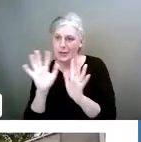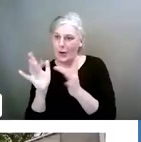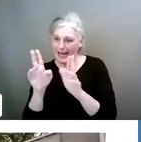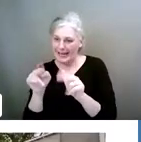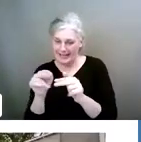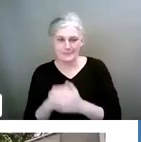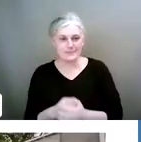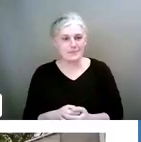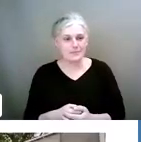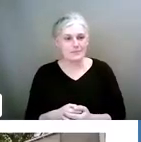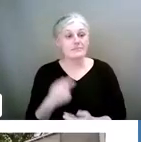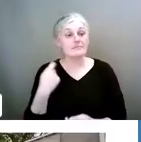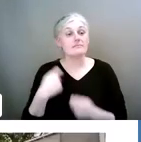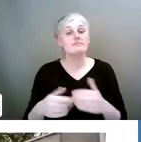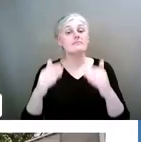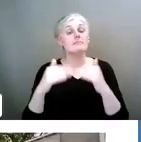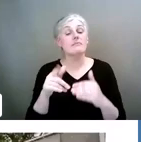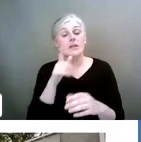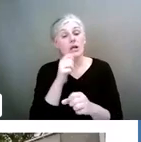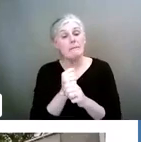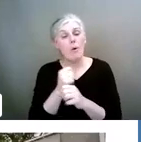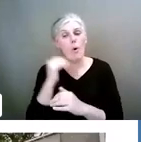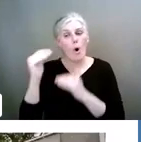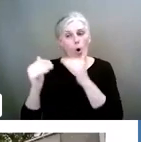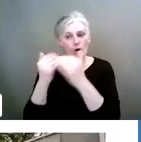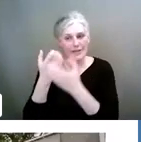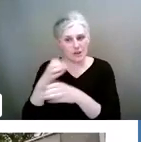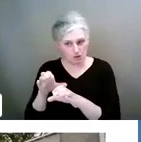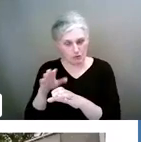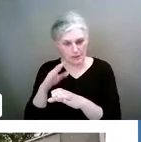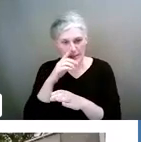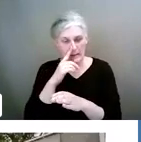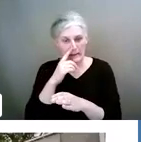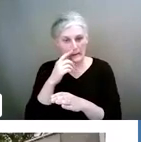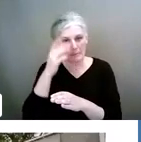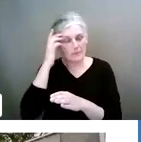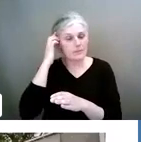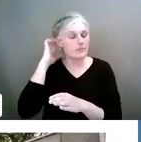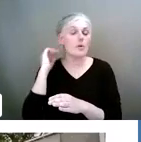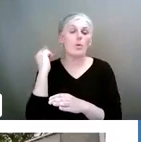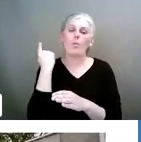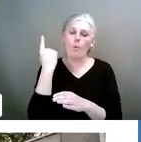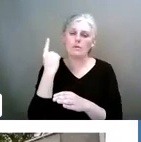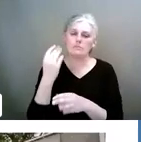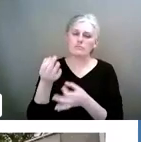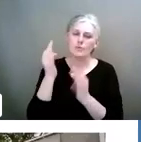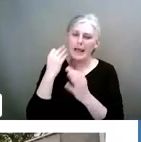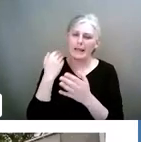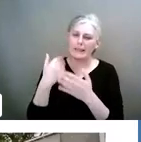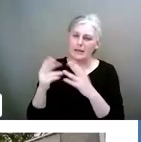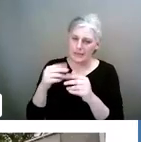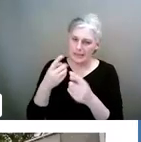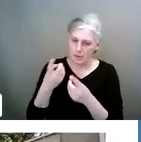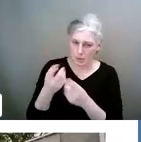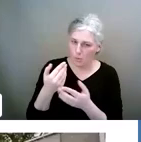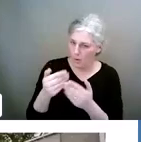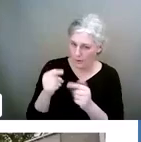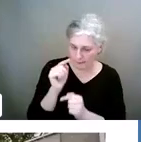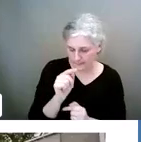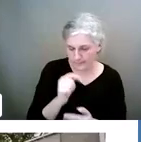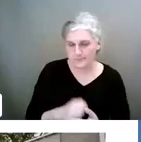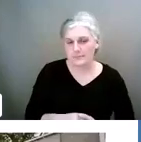When it comes to older children, one of the great things that you could do is